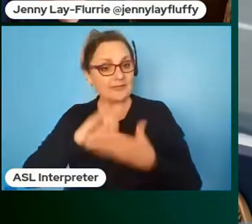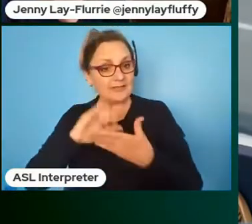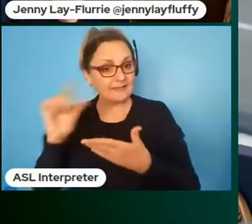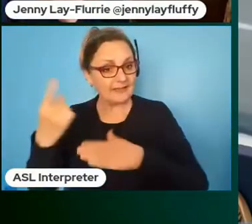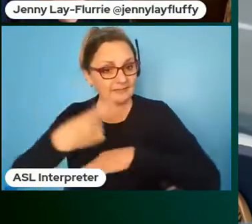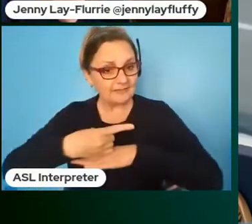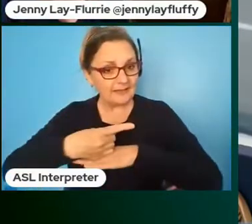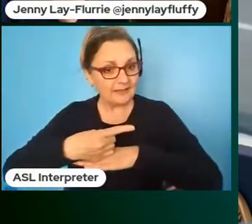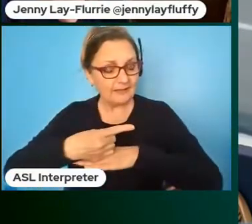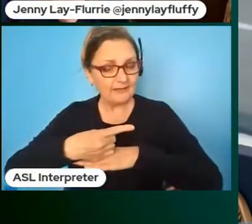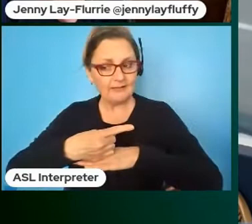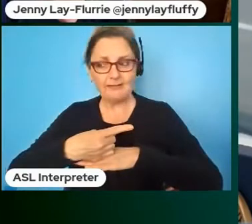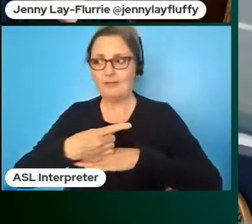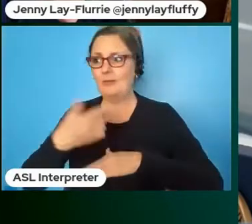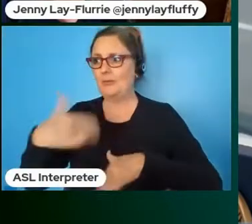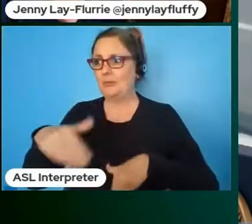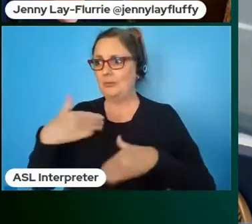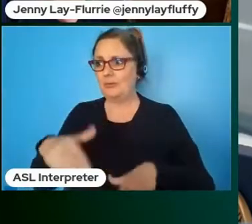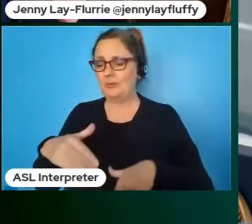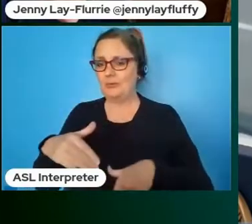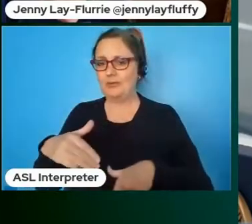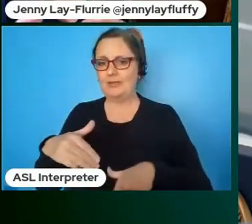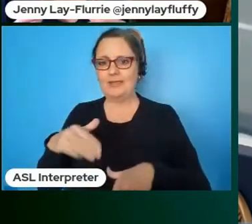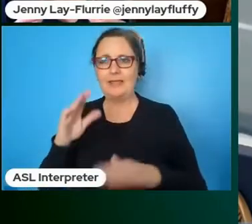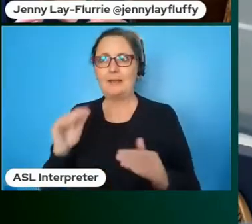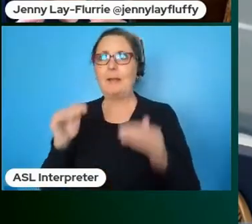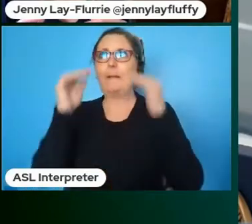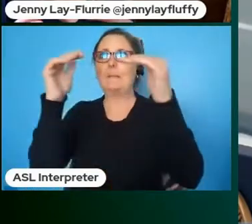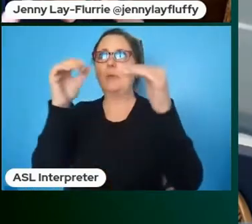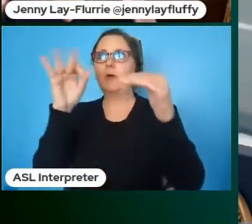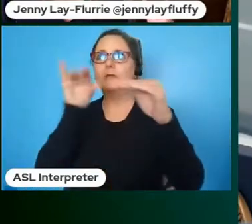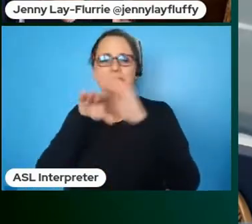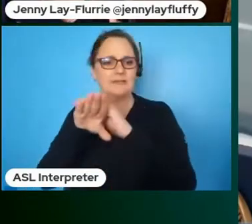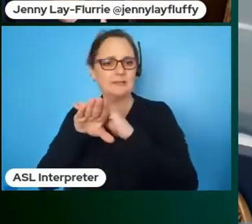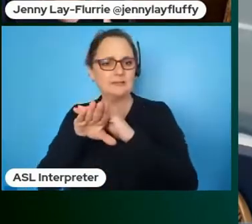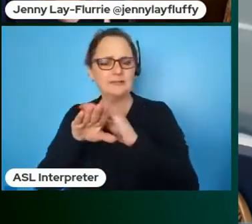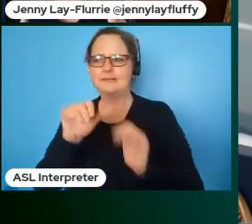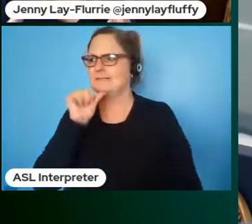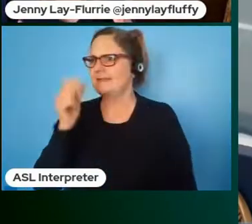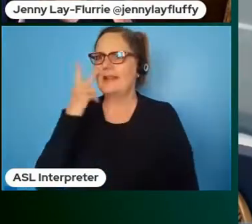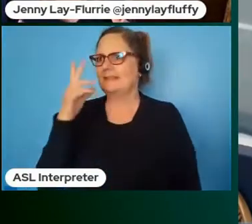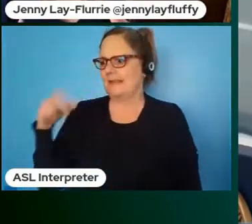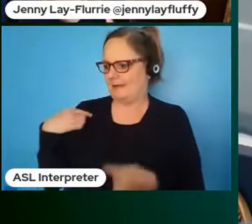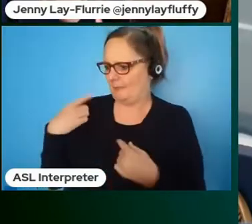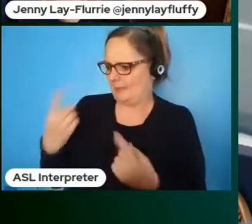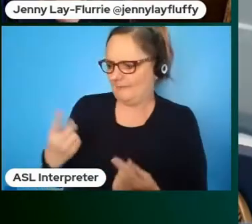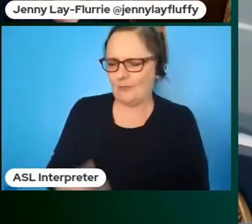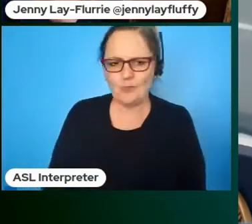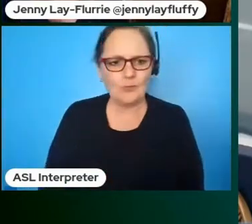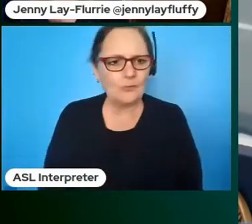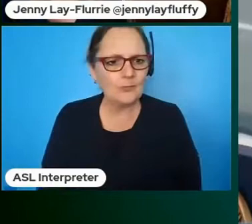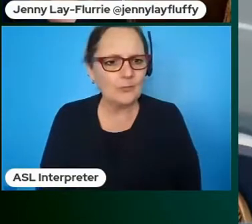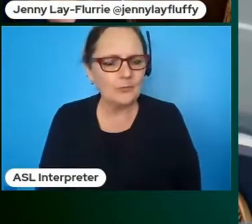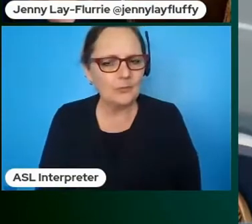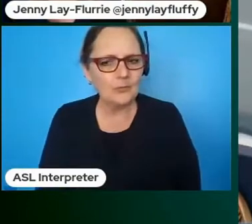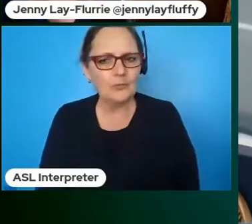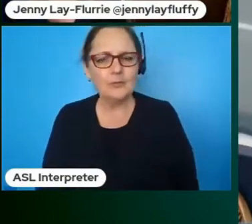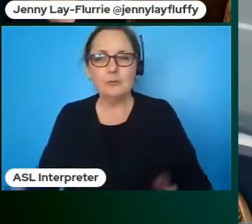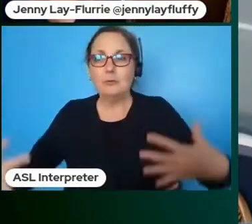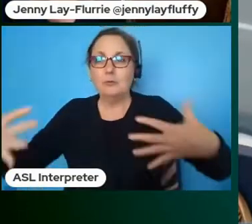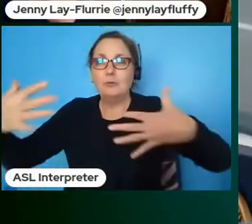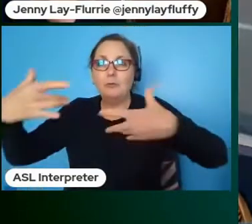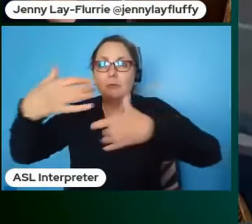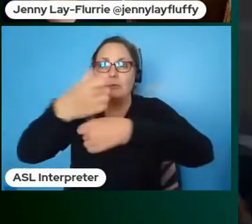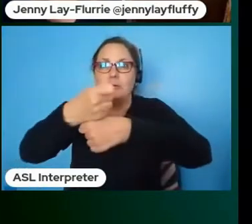that hadn't been seen before if we sum this all up accessibility has never been